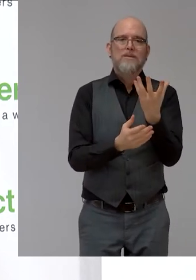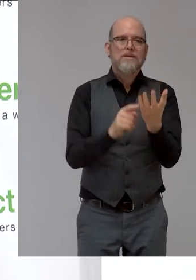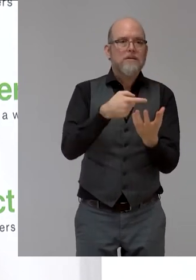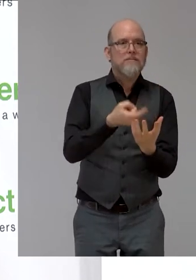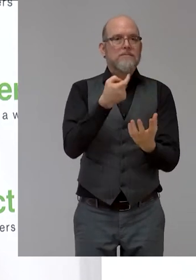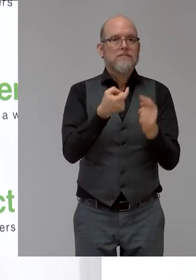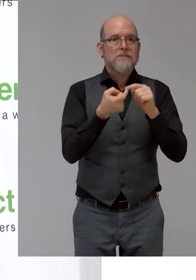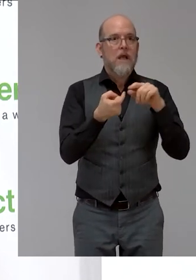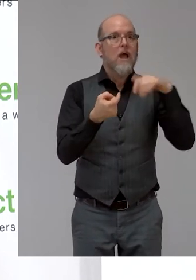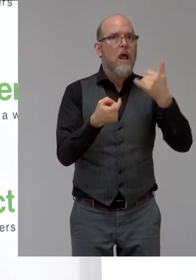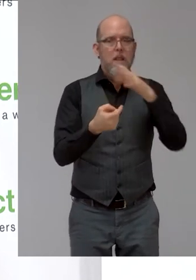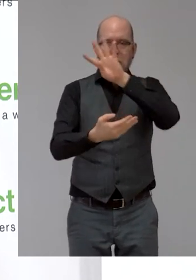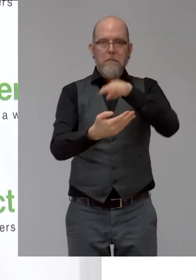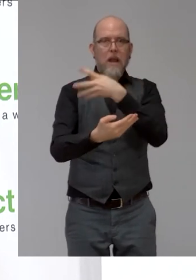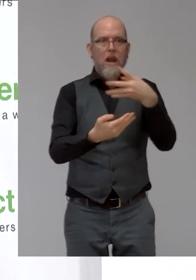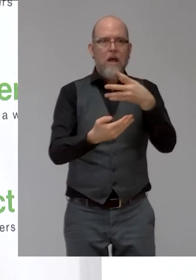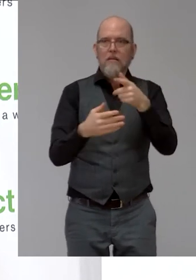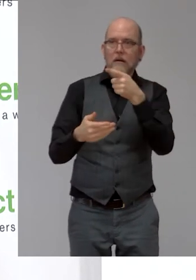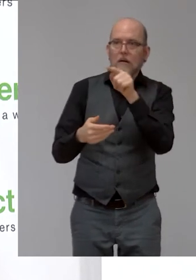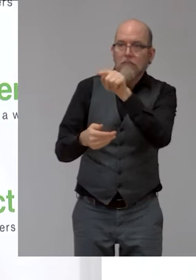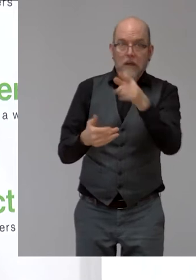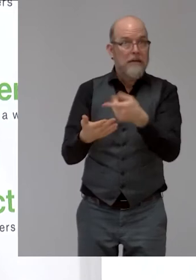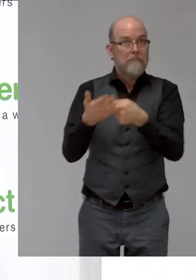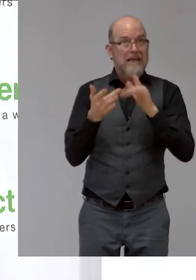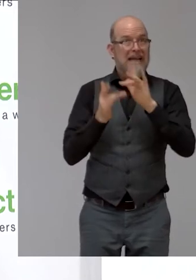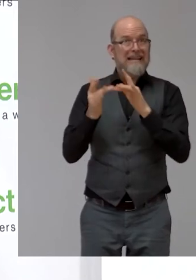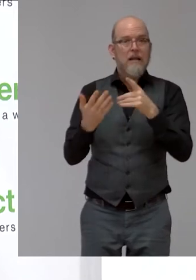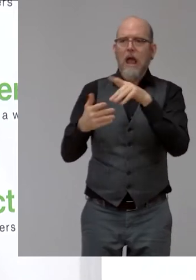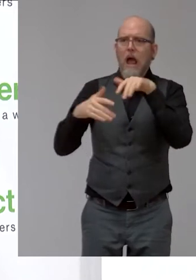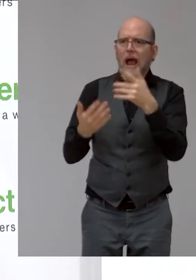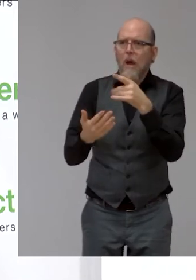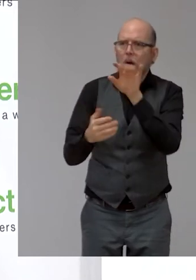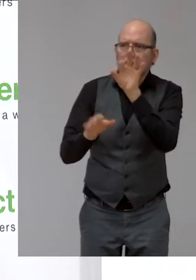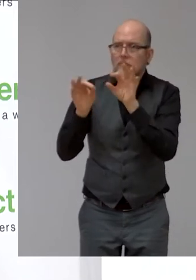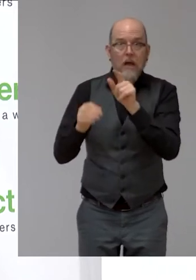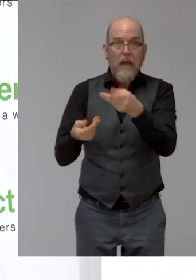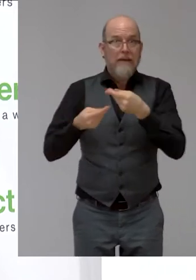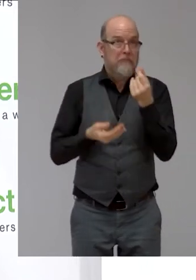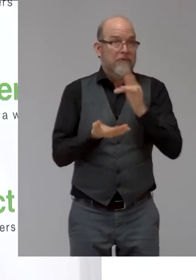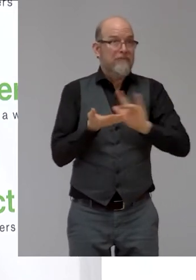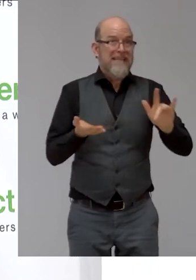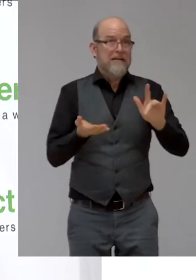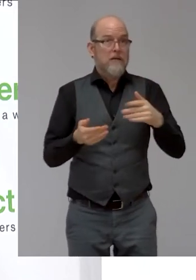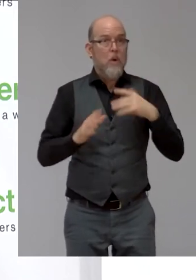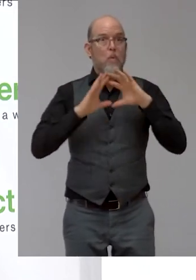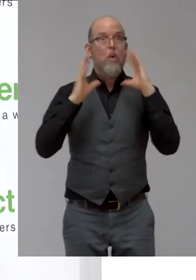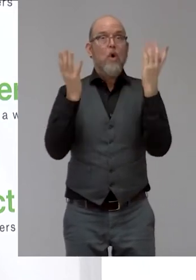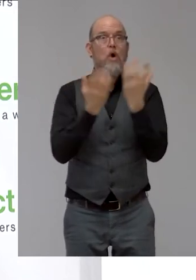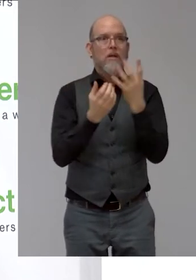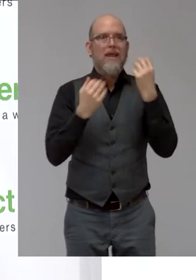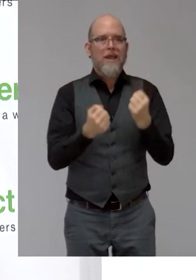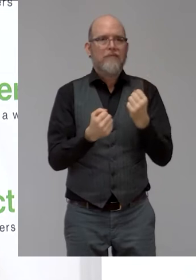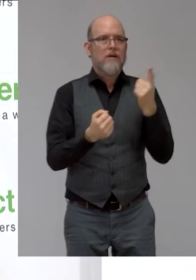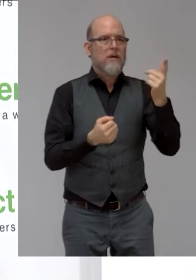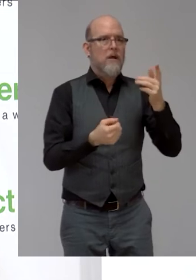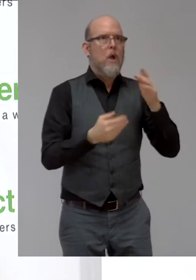everyone else at no cost. A global community has emerged around 3D printing, exchanging ideas and providing